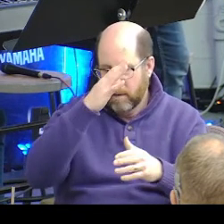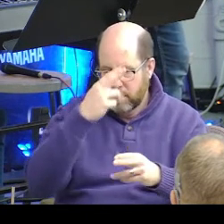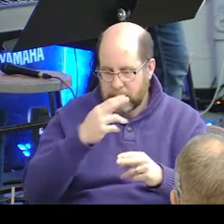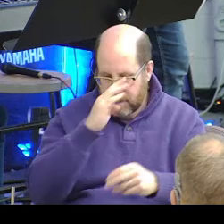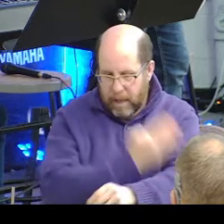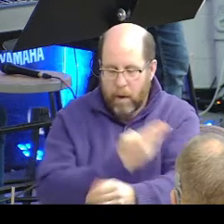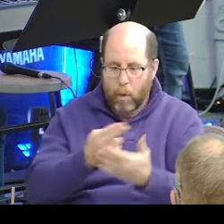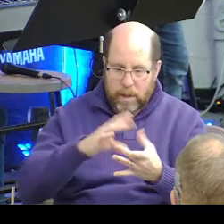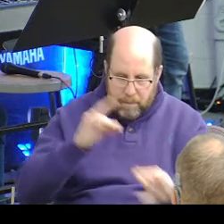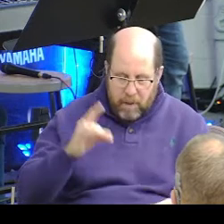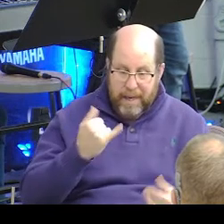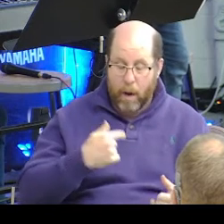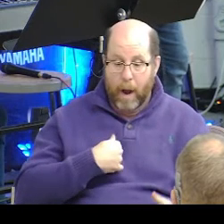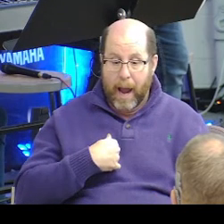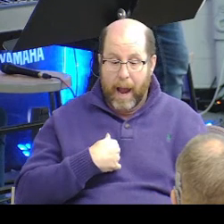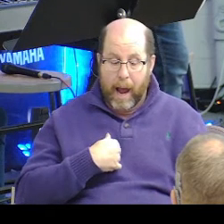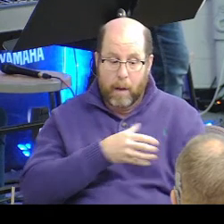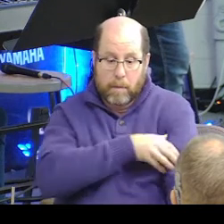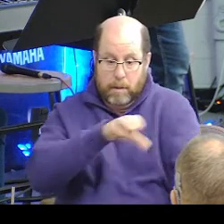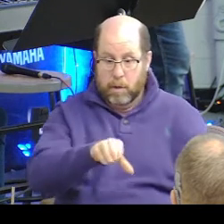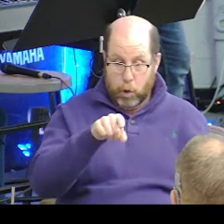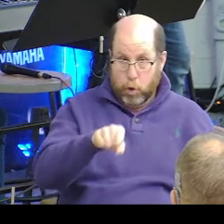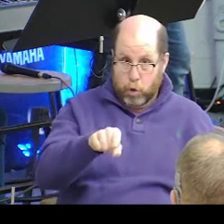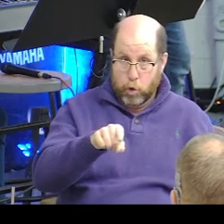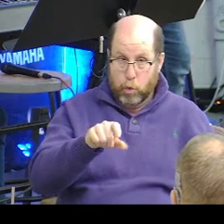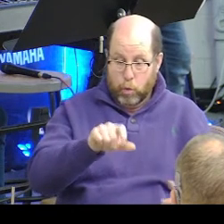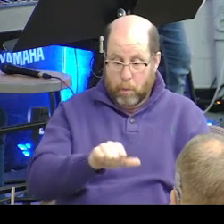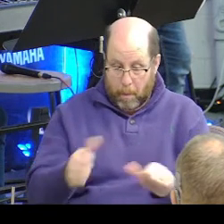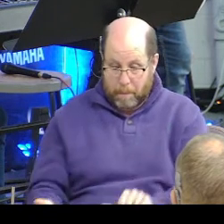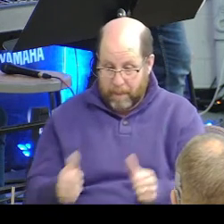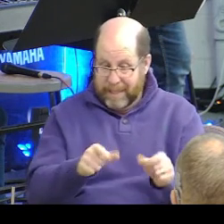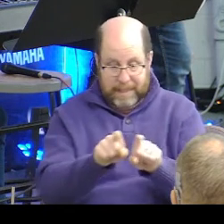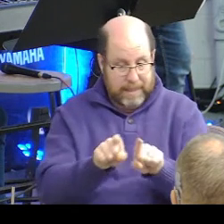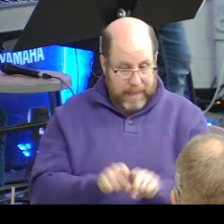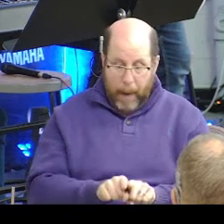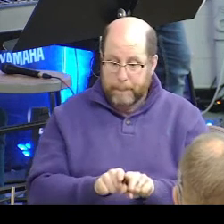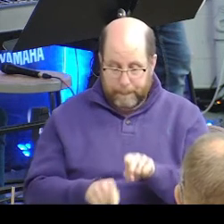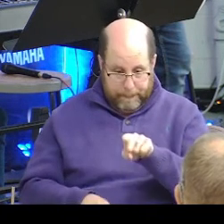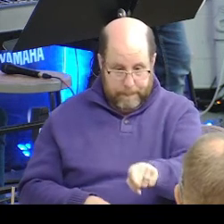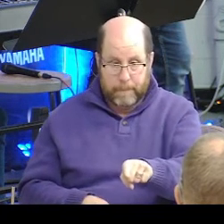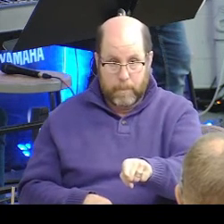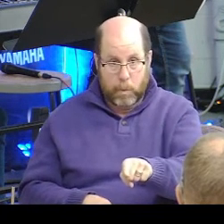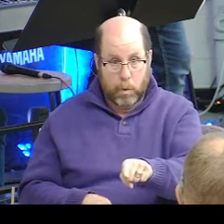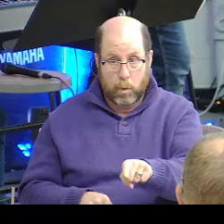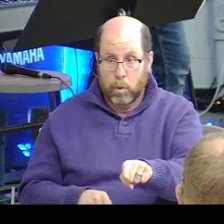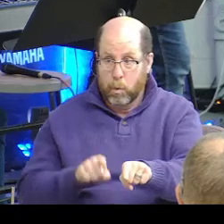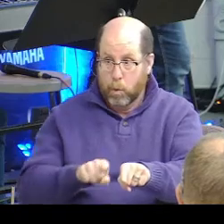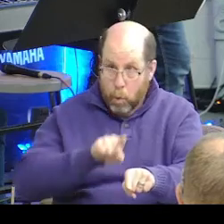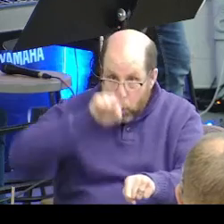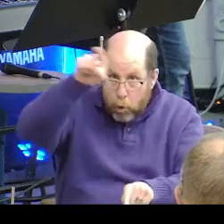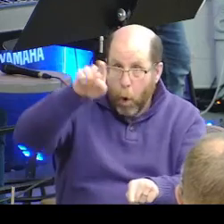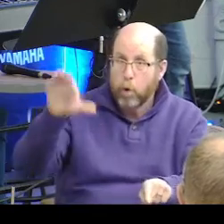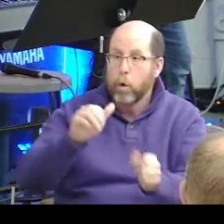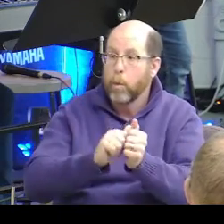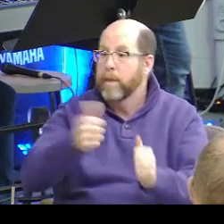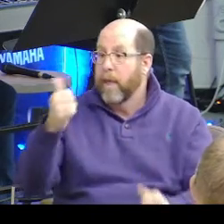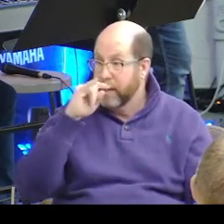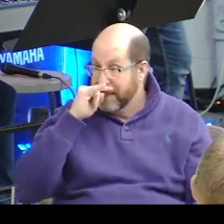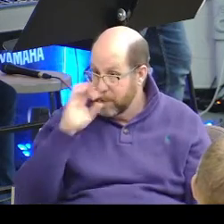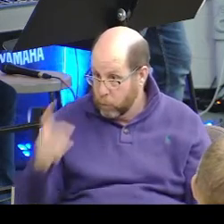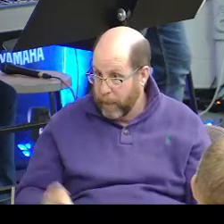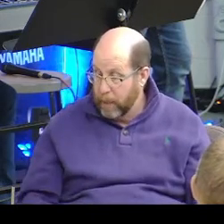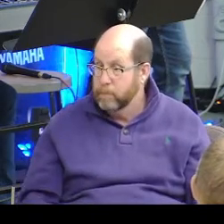And I'm commissioning you now as we baptize you to do the same thing that you get, you get to go do this now with other kids. Okay.